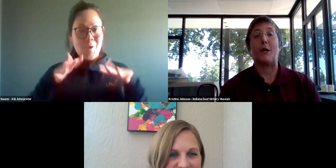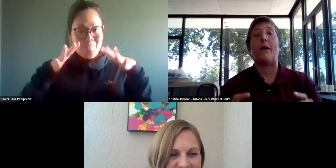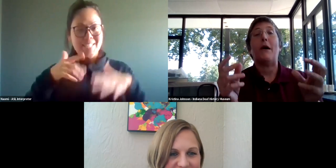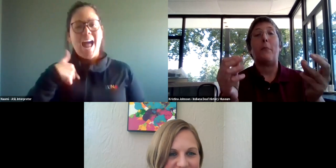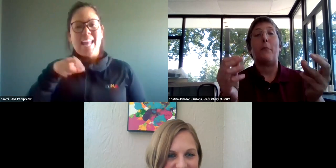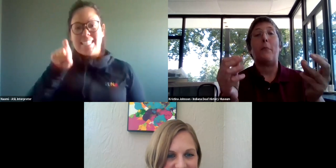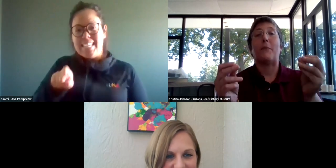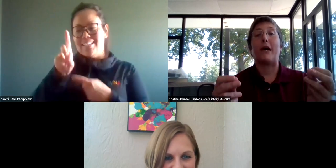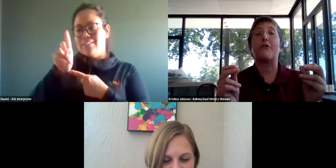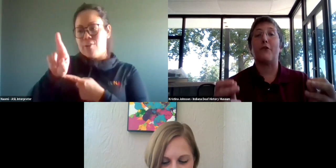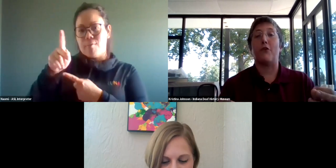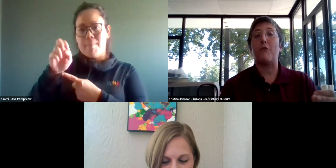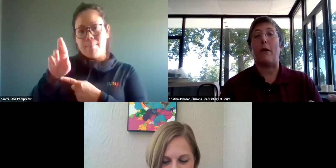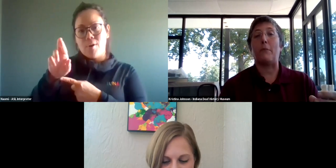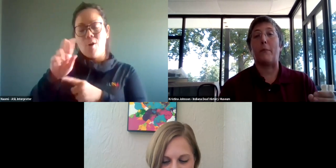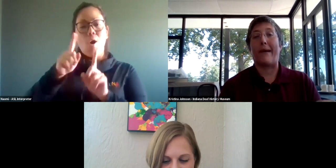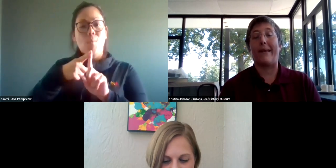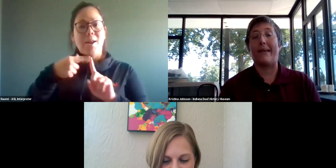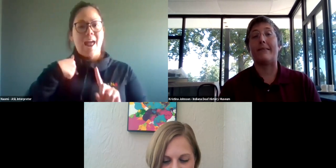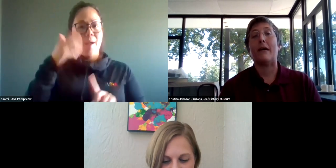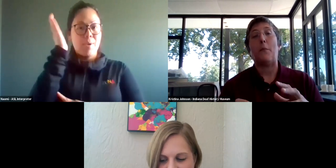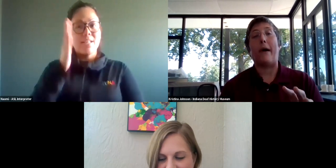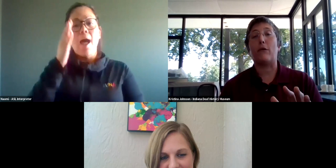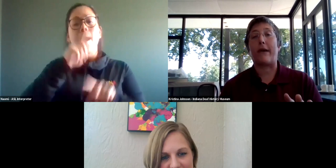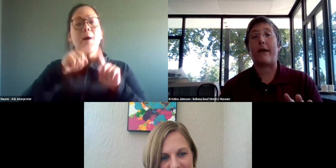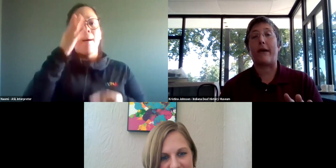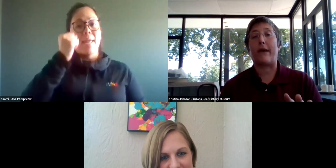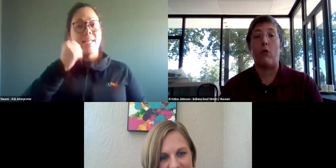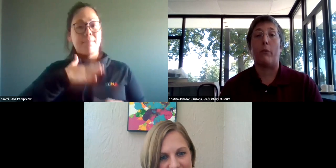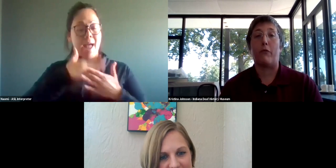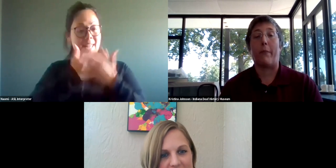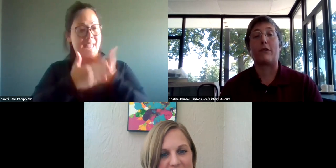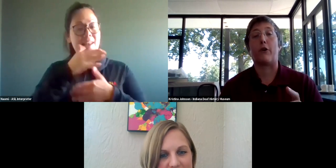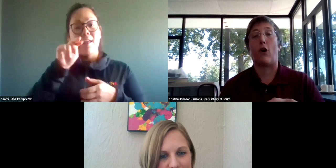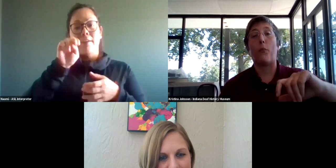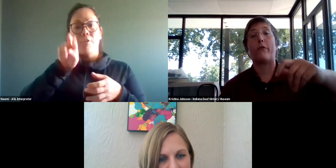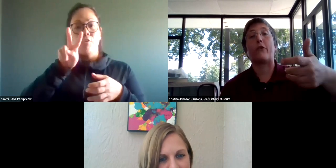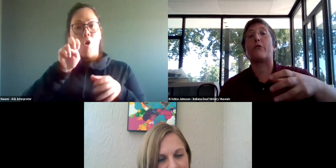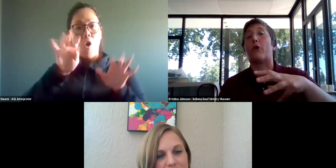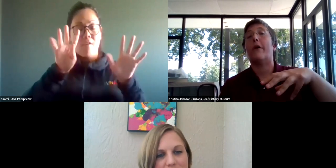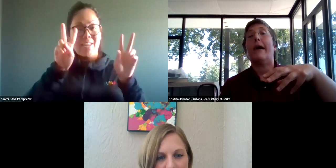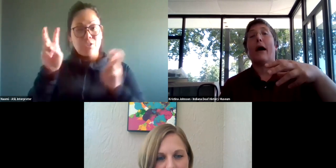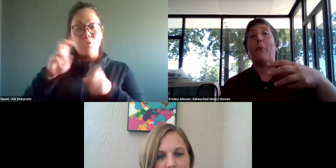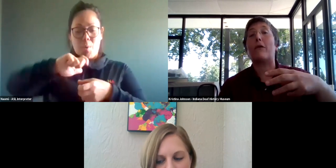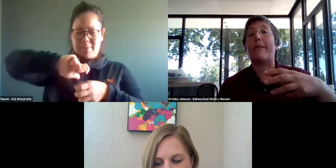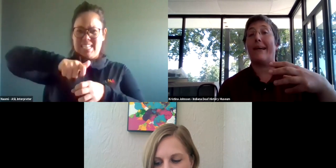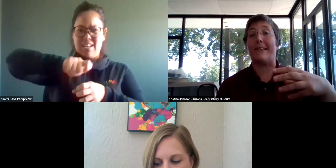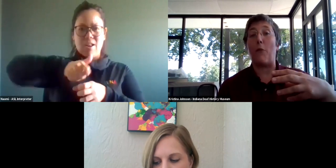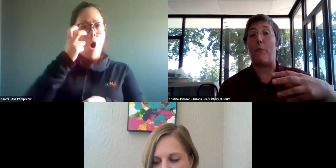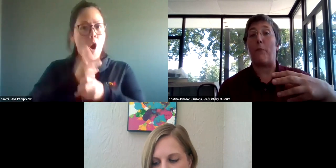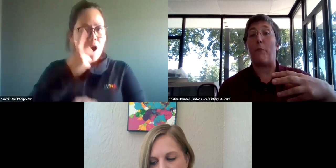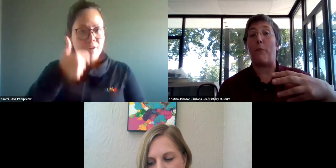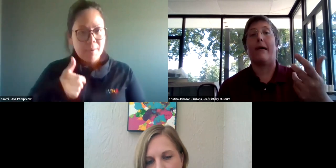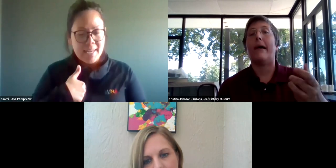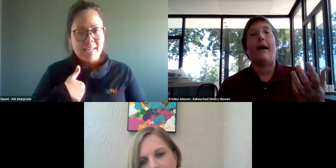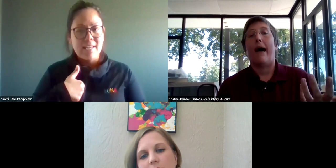presentation. So, but because of the nerve problems in my hand, bottle caps are horrible for me. So the, so a